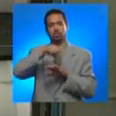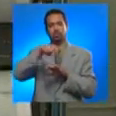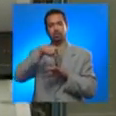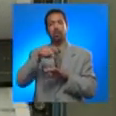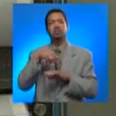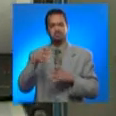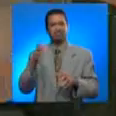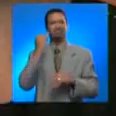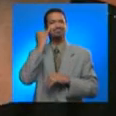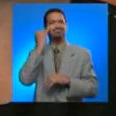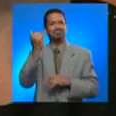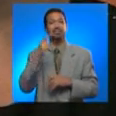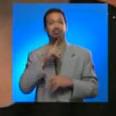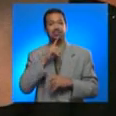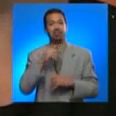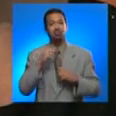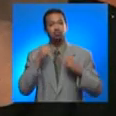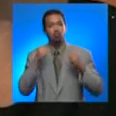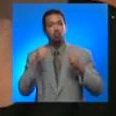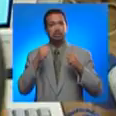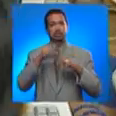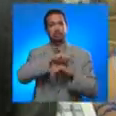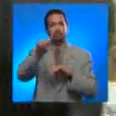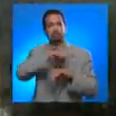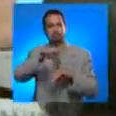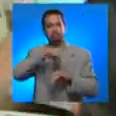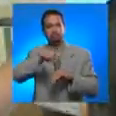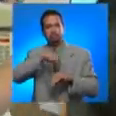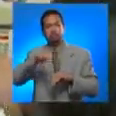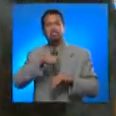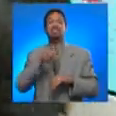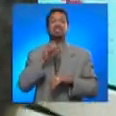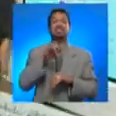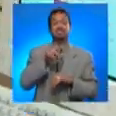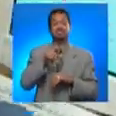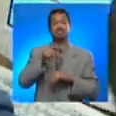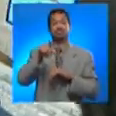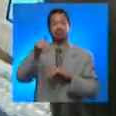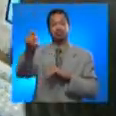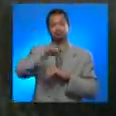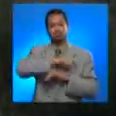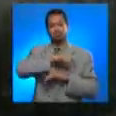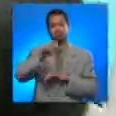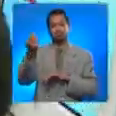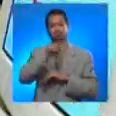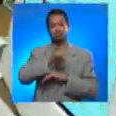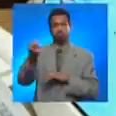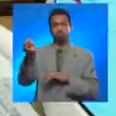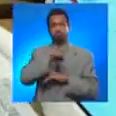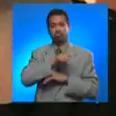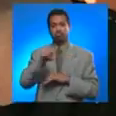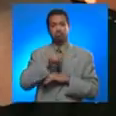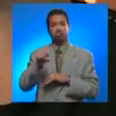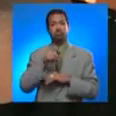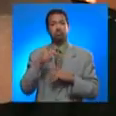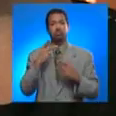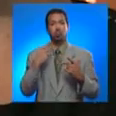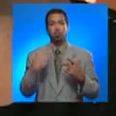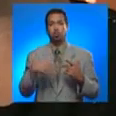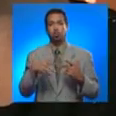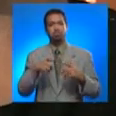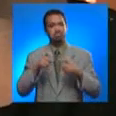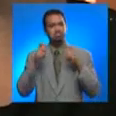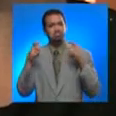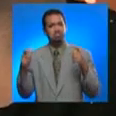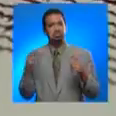we get an idea of each earthquake's magnitude. If we perceive that the registered amplitude of movement is high,